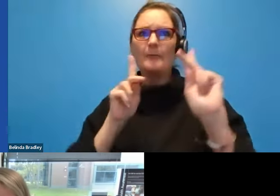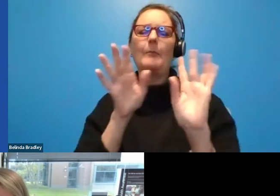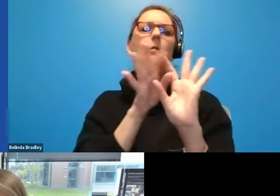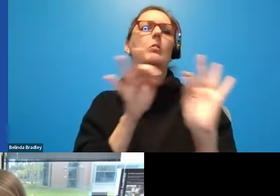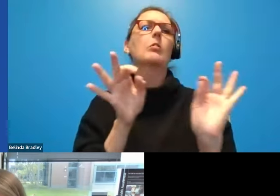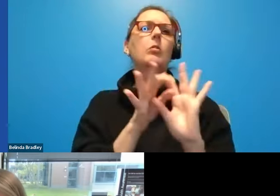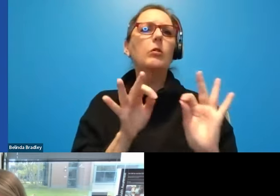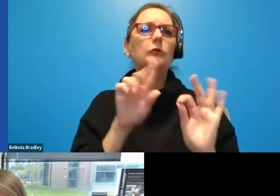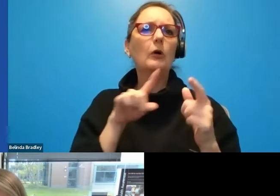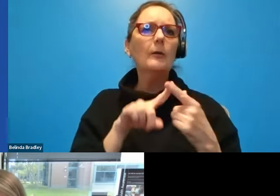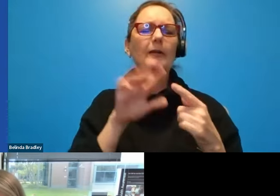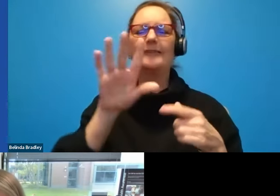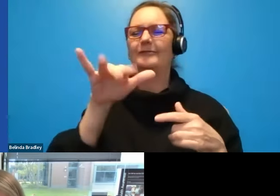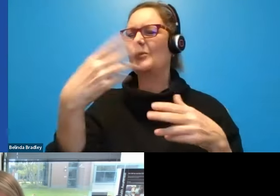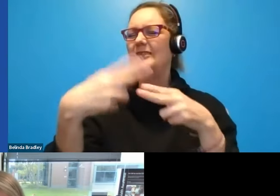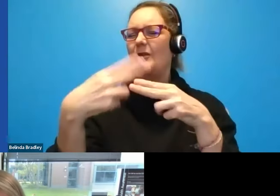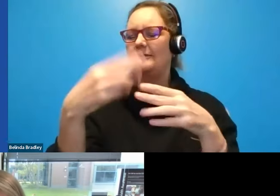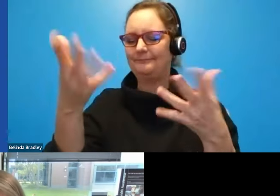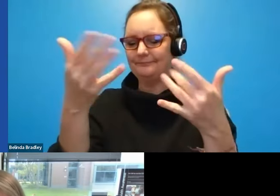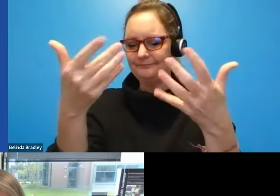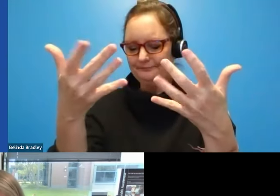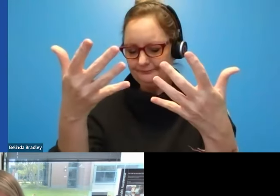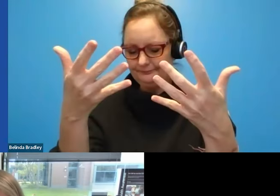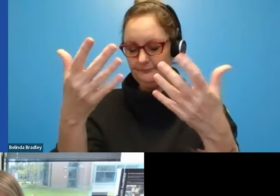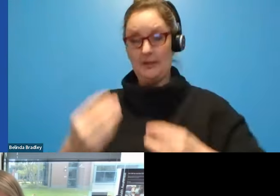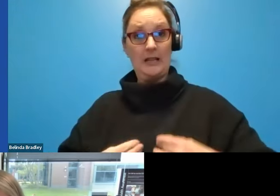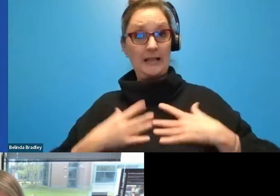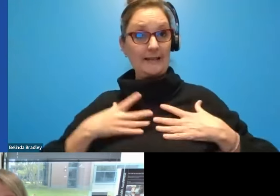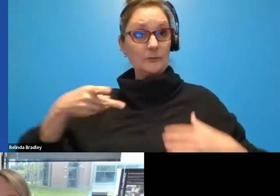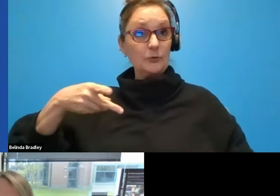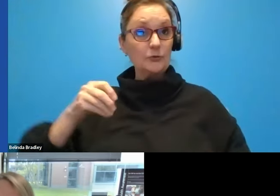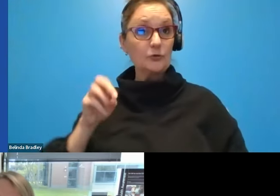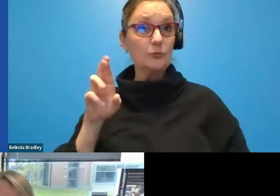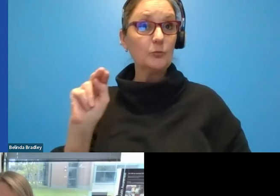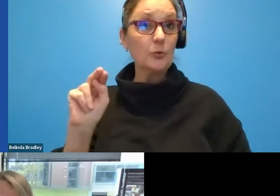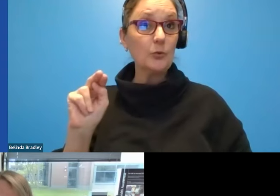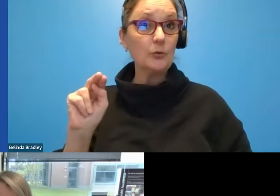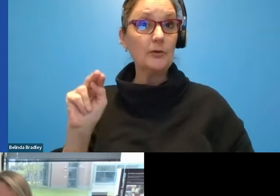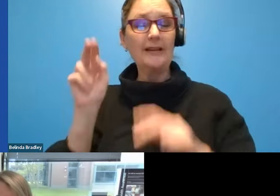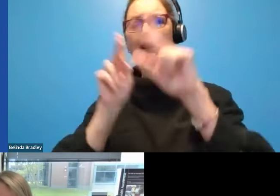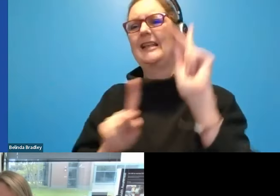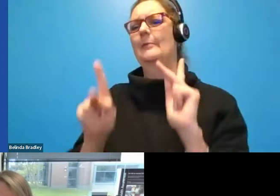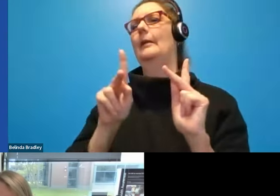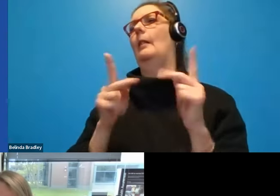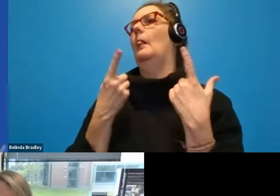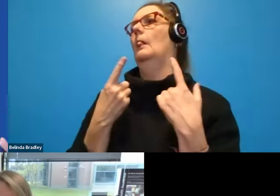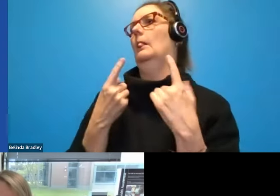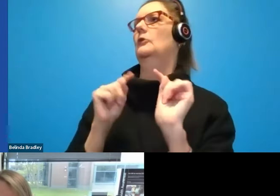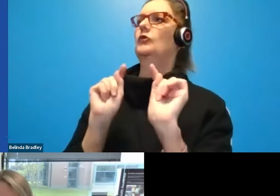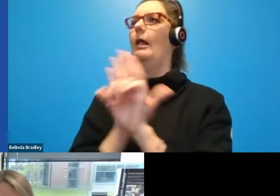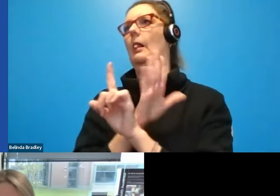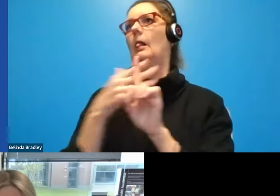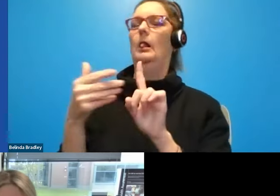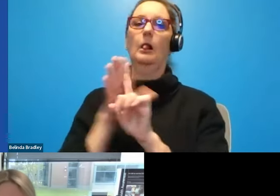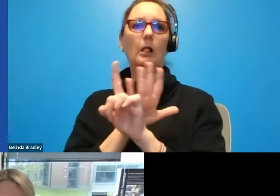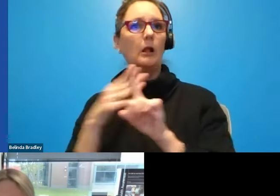uh, what do they call it? Um, uh, inspiration porn that basically people are trying to make,